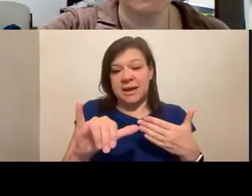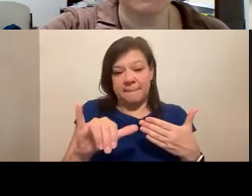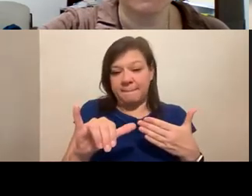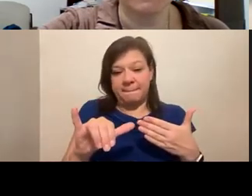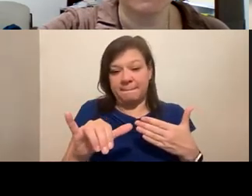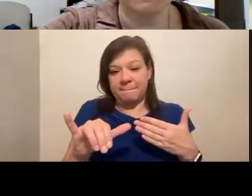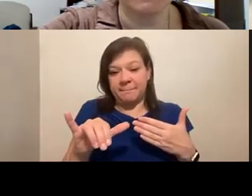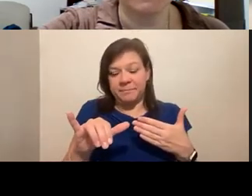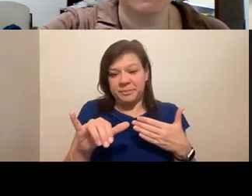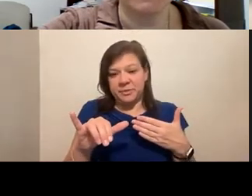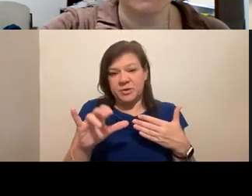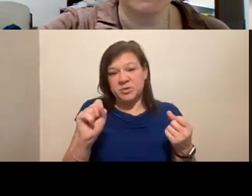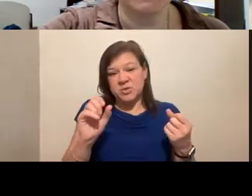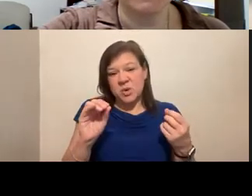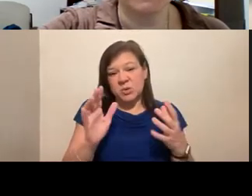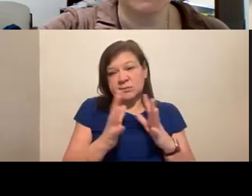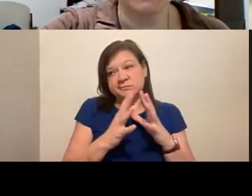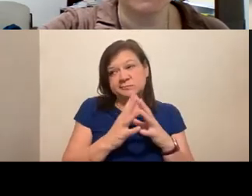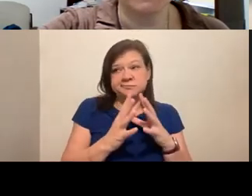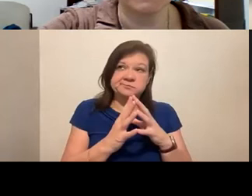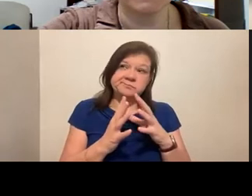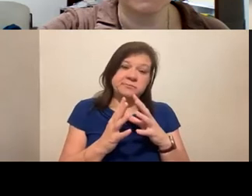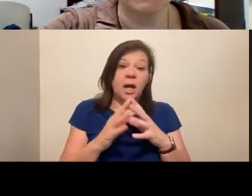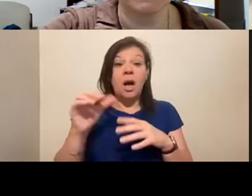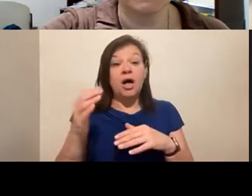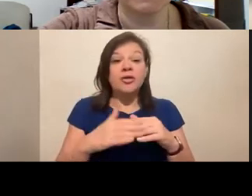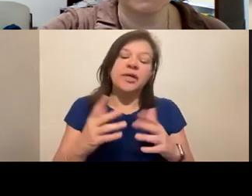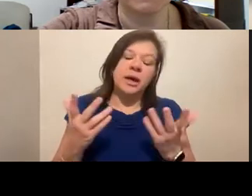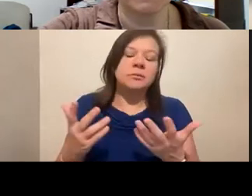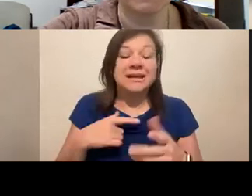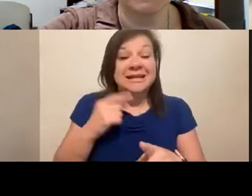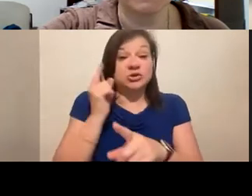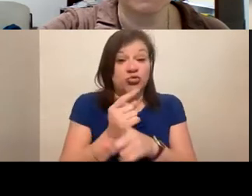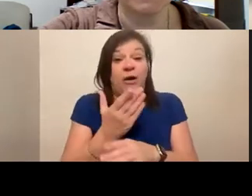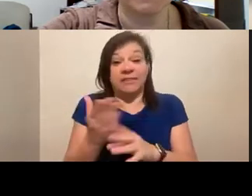what's outside of it's the right thing to do?